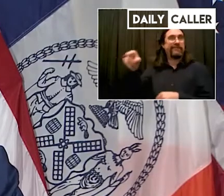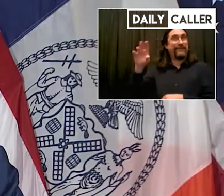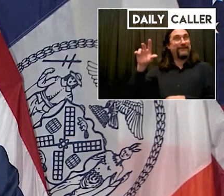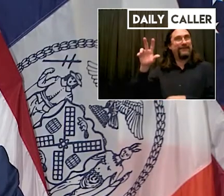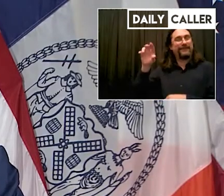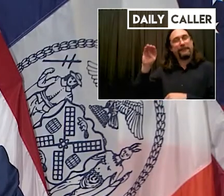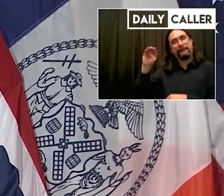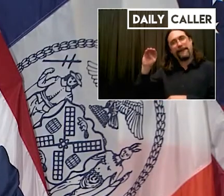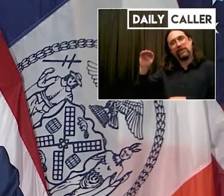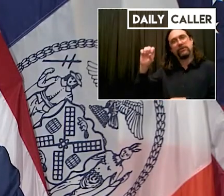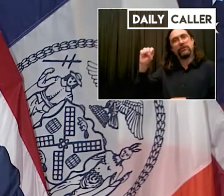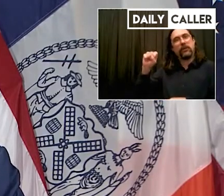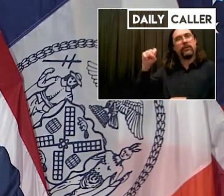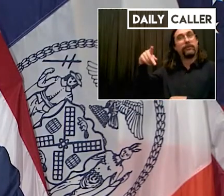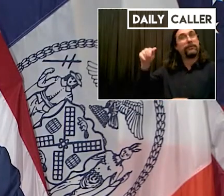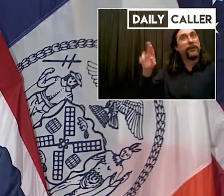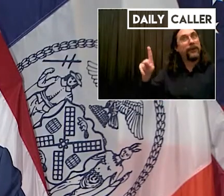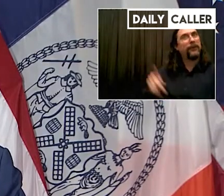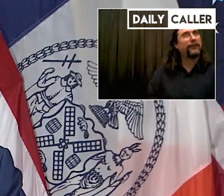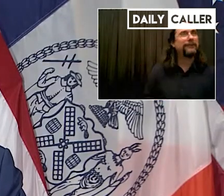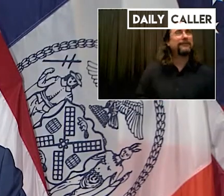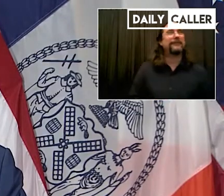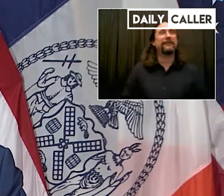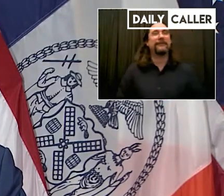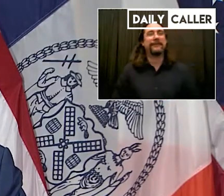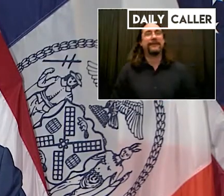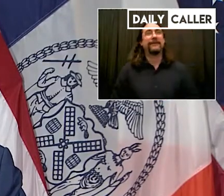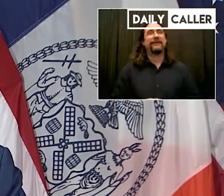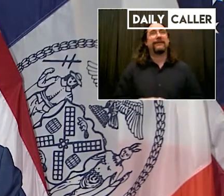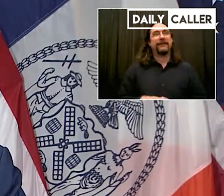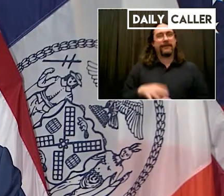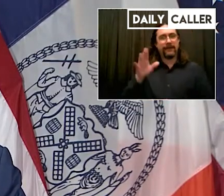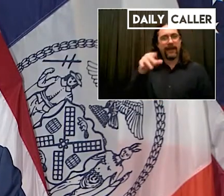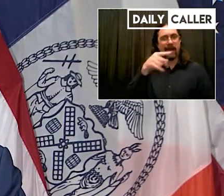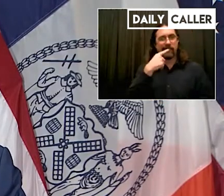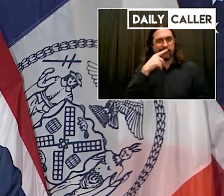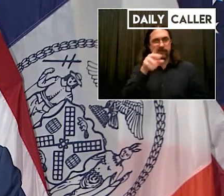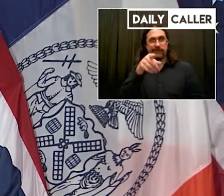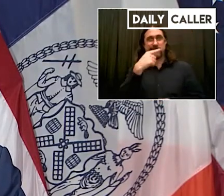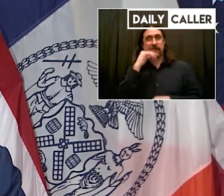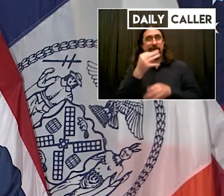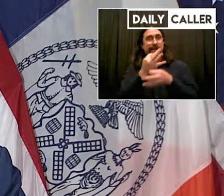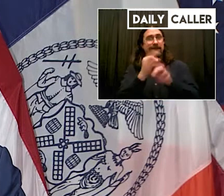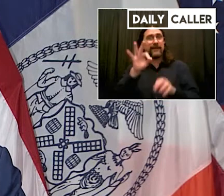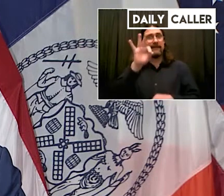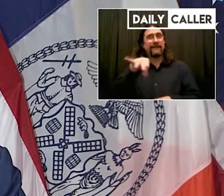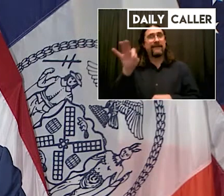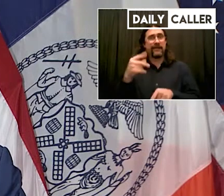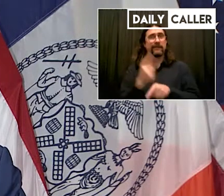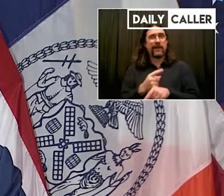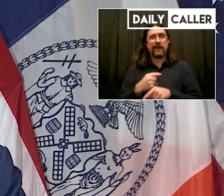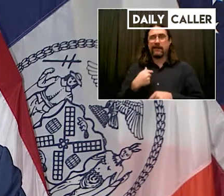Did you say free fries when you get vaccinated? Um, I got vaccinated.